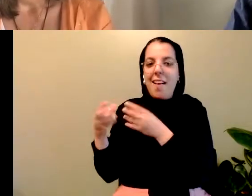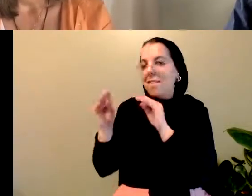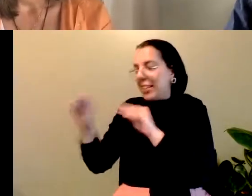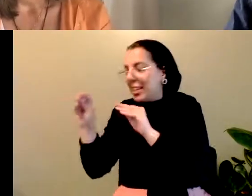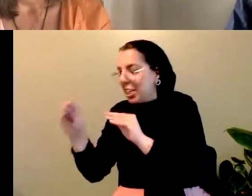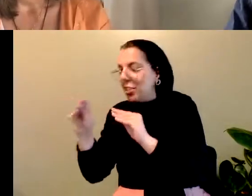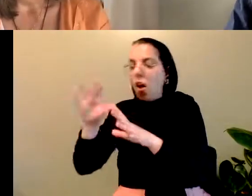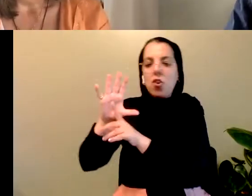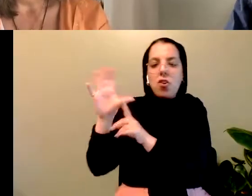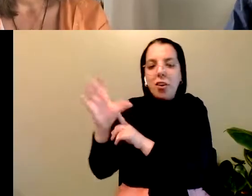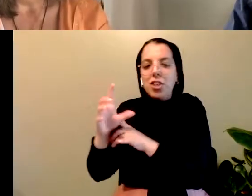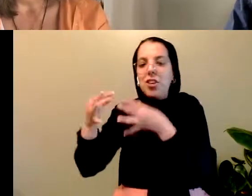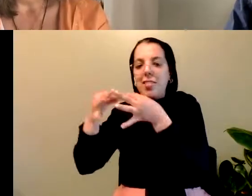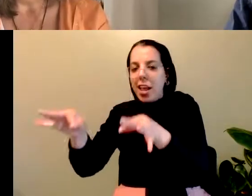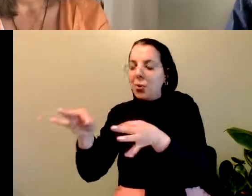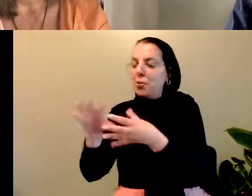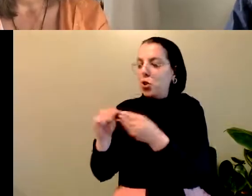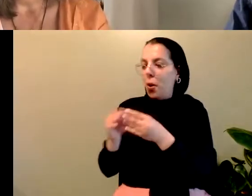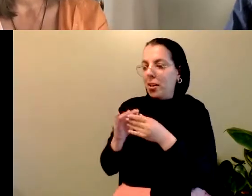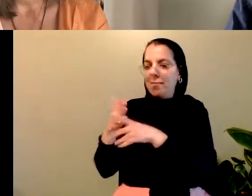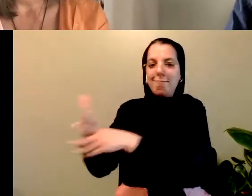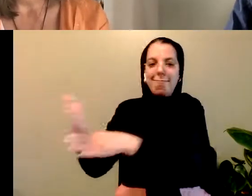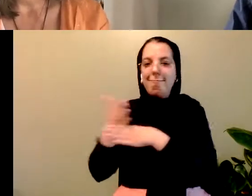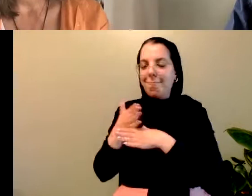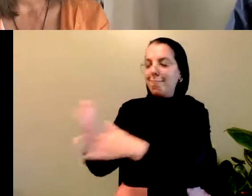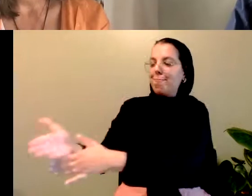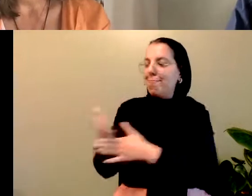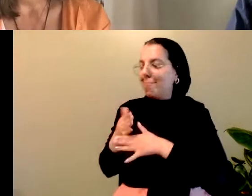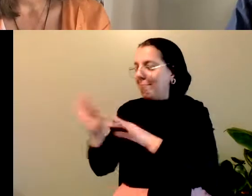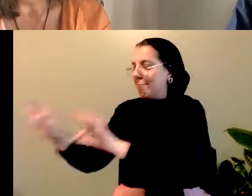language and stories, one berry at a time.